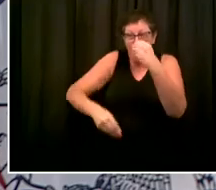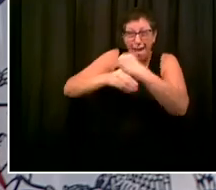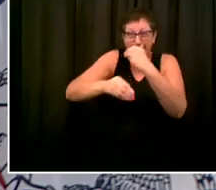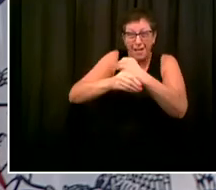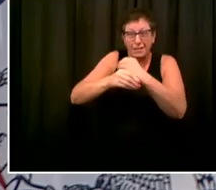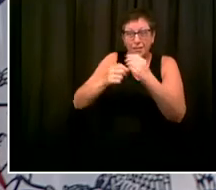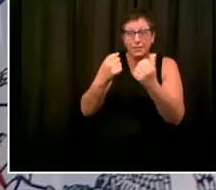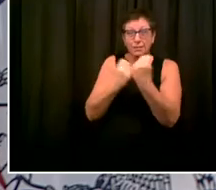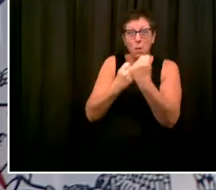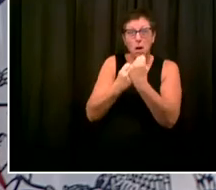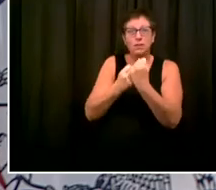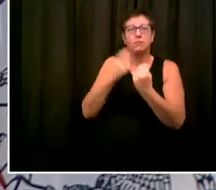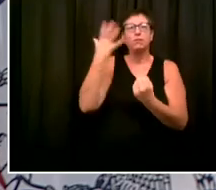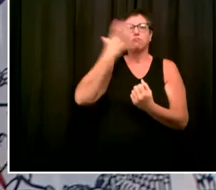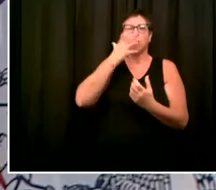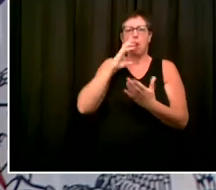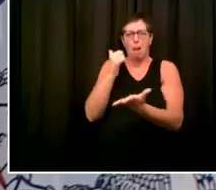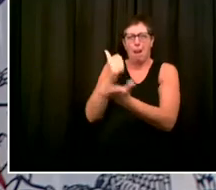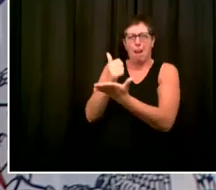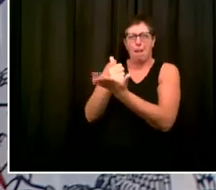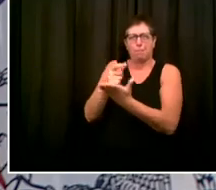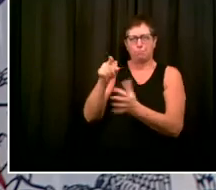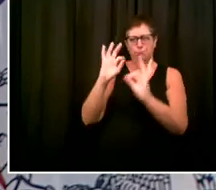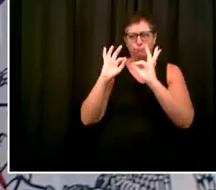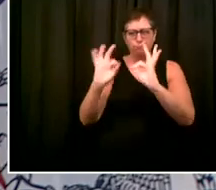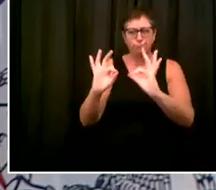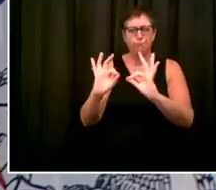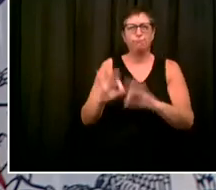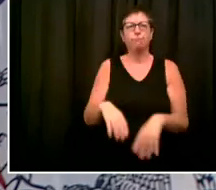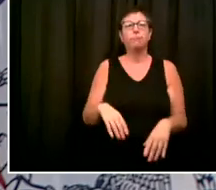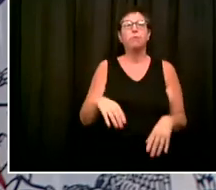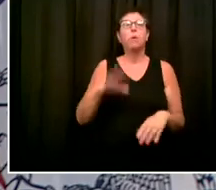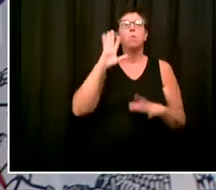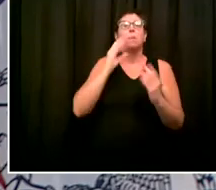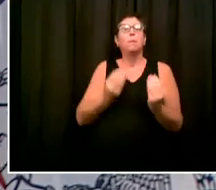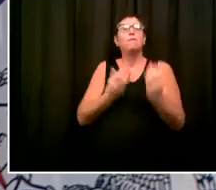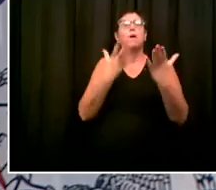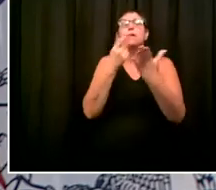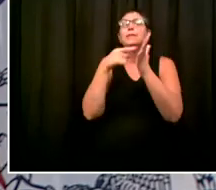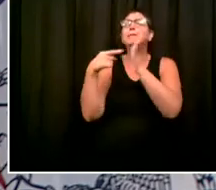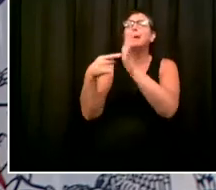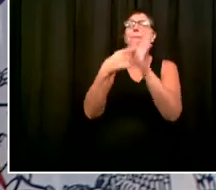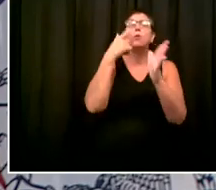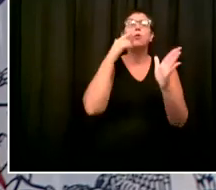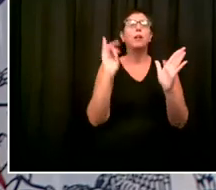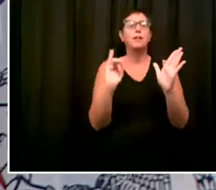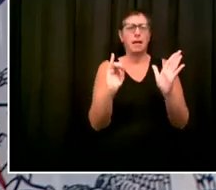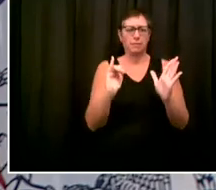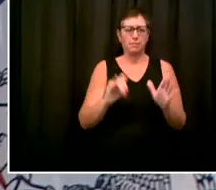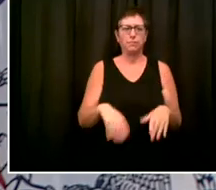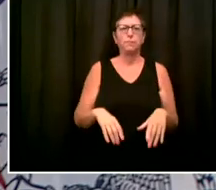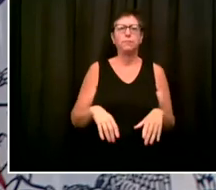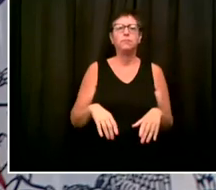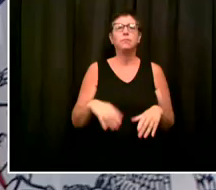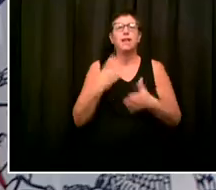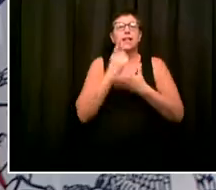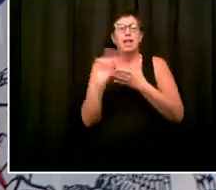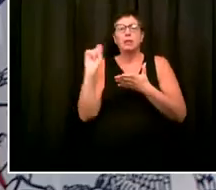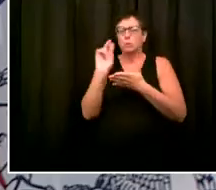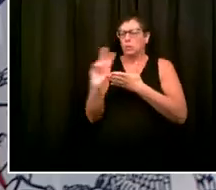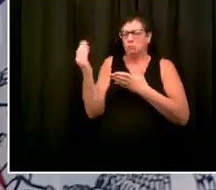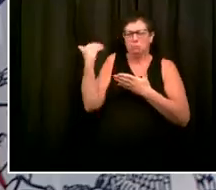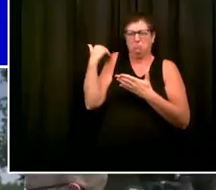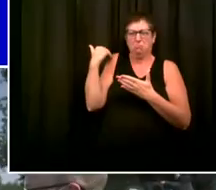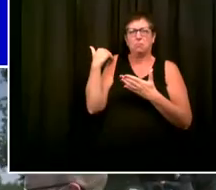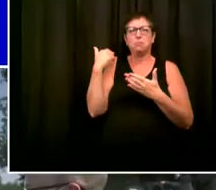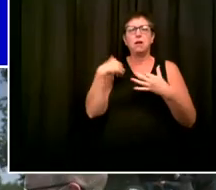to you about a couple examples lately. And obviously, a week or two ago, I talked to you about Sunset Park, Brooklyn. And that was